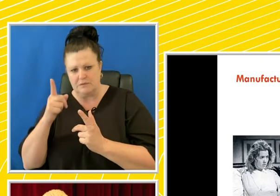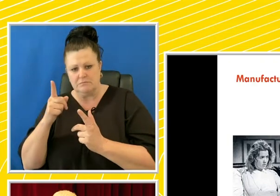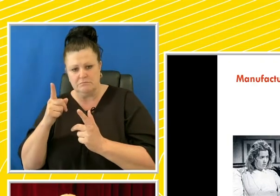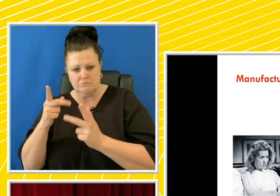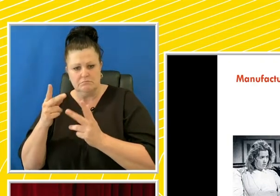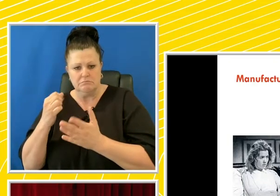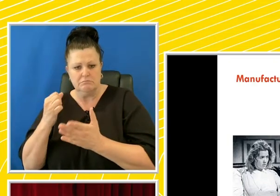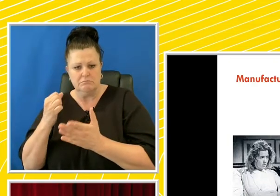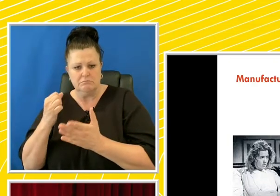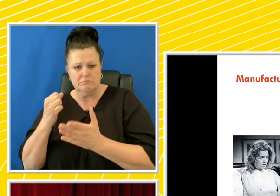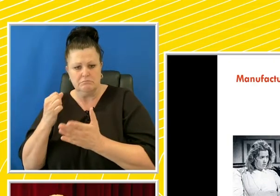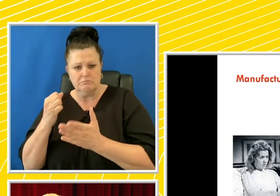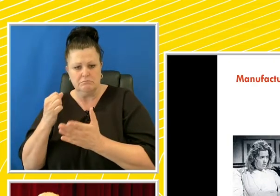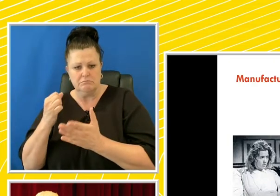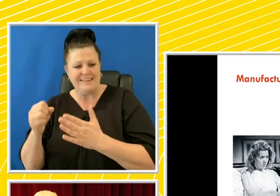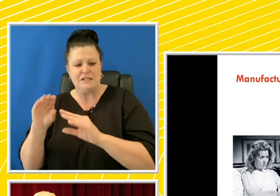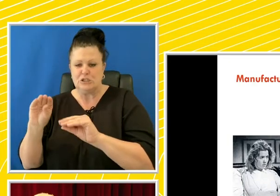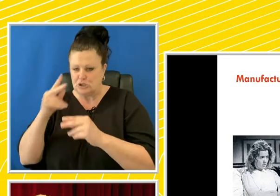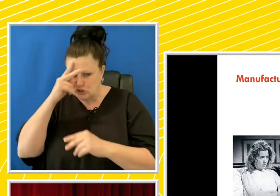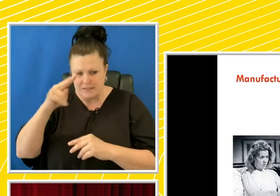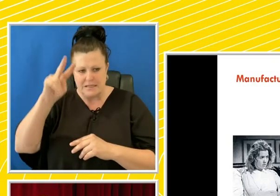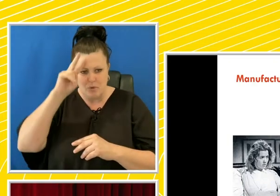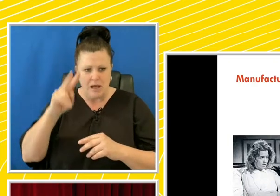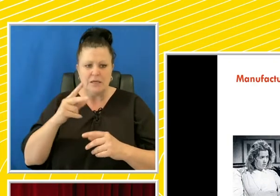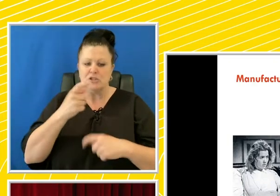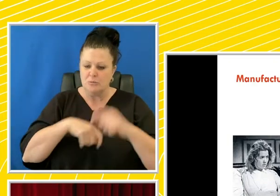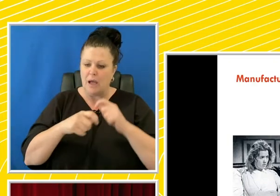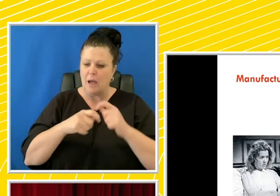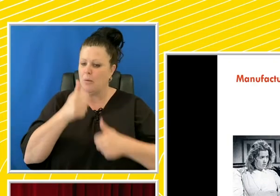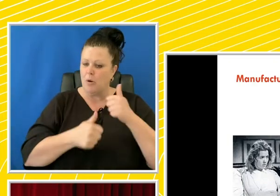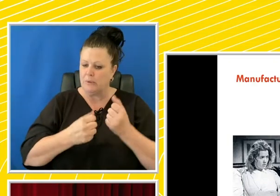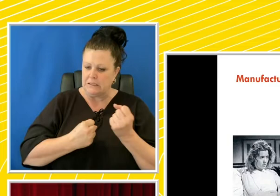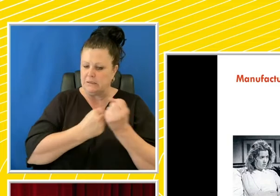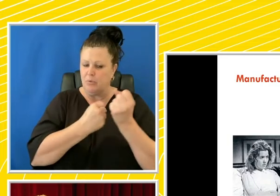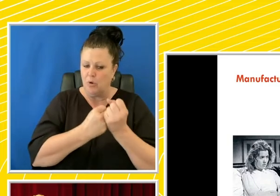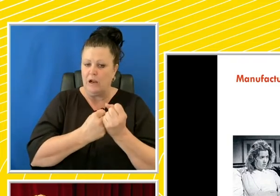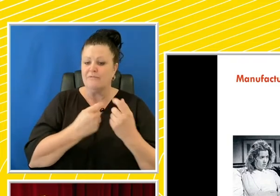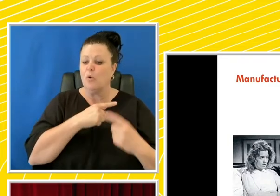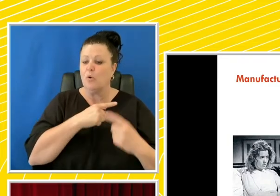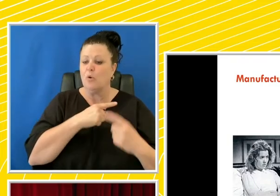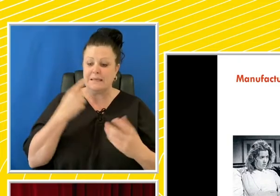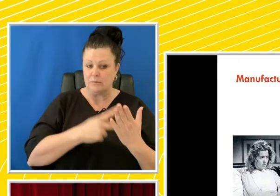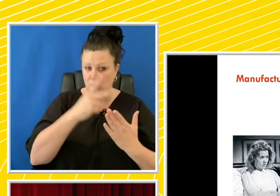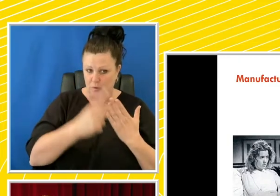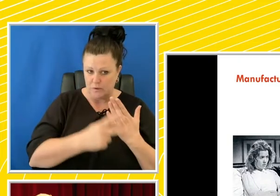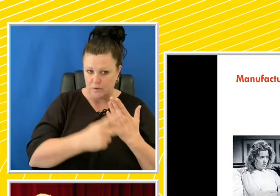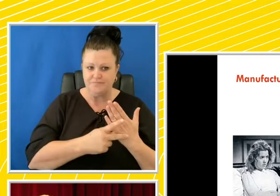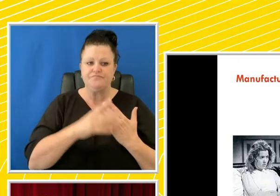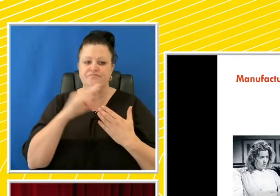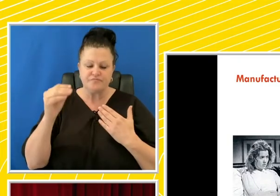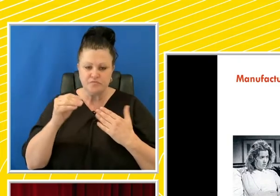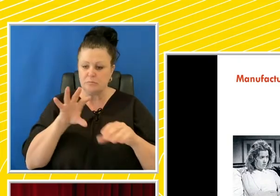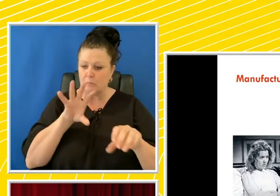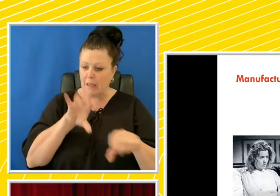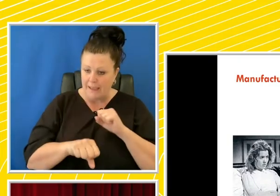office had shifted its efforts to create popular support for its killing program by a star-like stick shift from hateful anti-disability